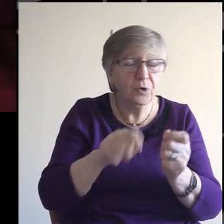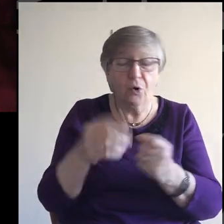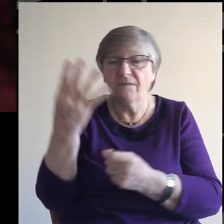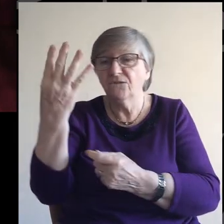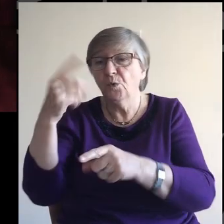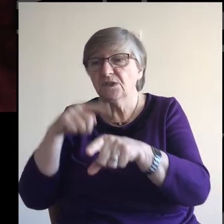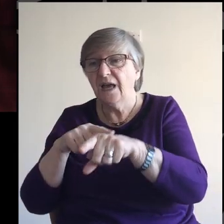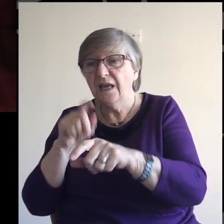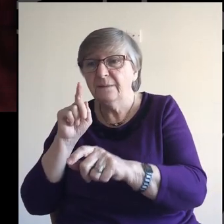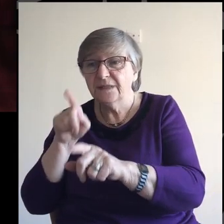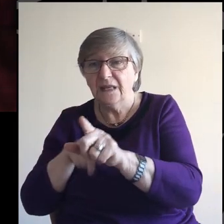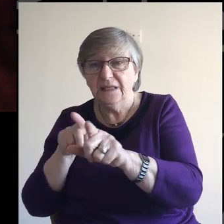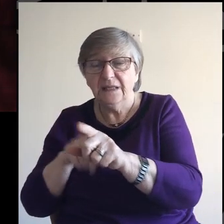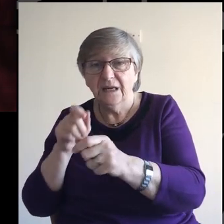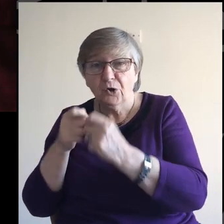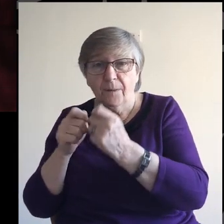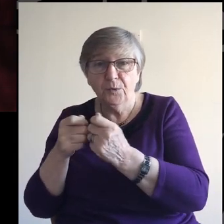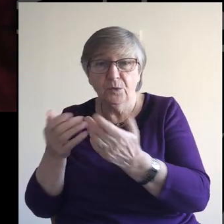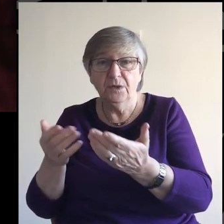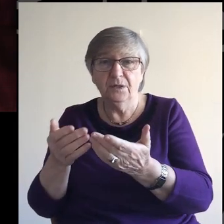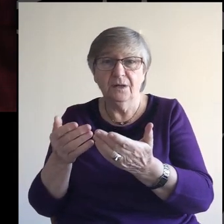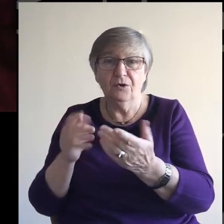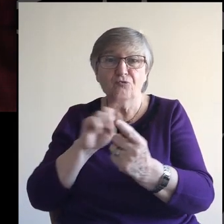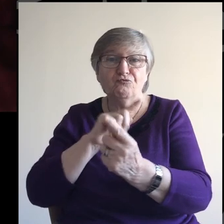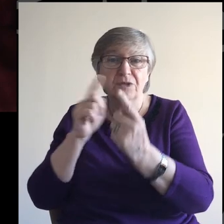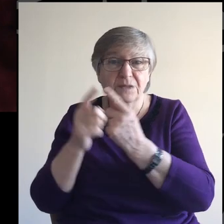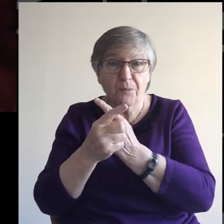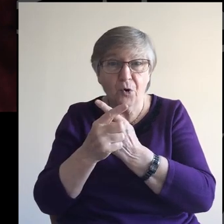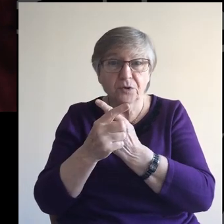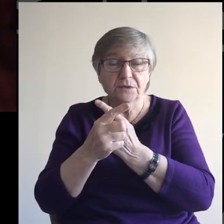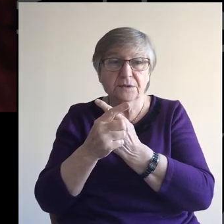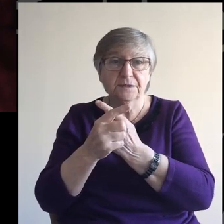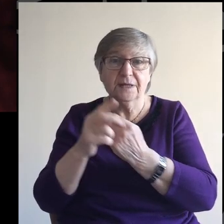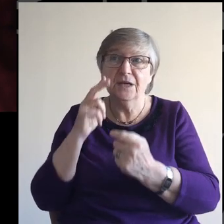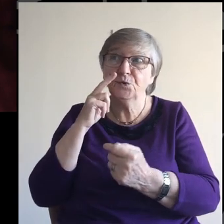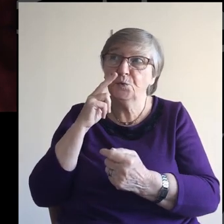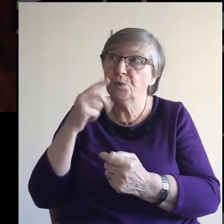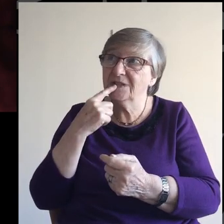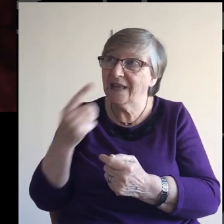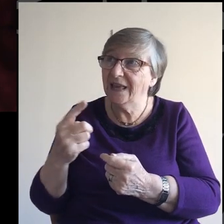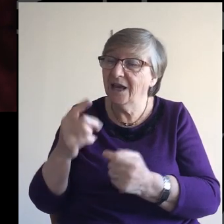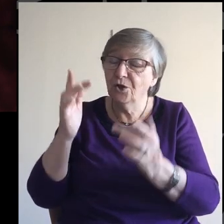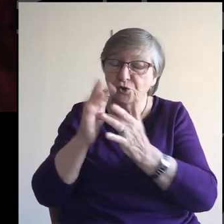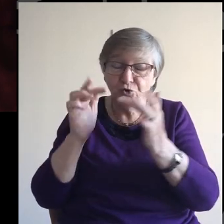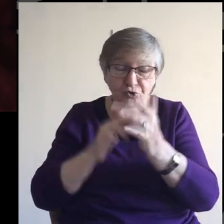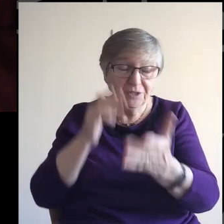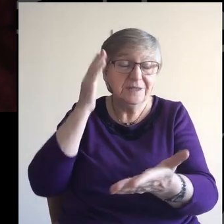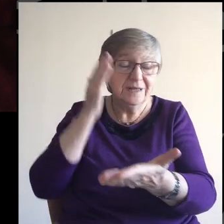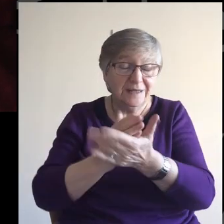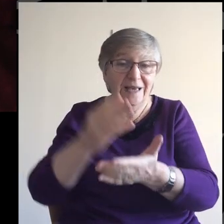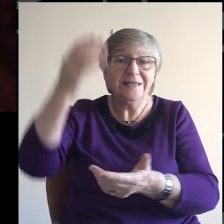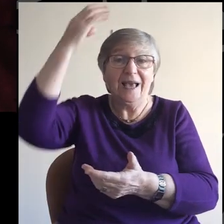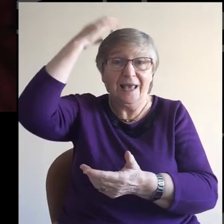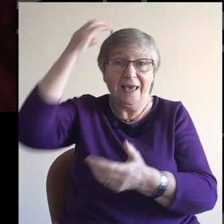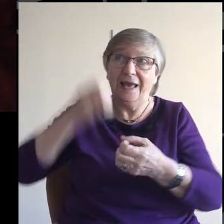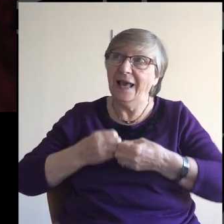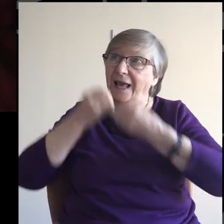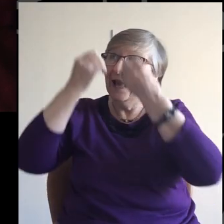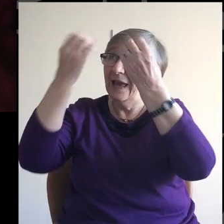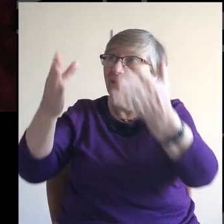a year, or the communion, the response is to say Jesus is king and give him our all.